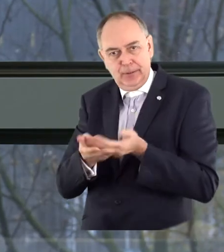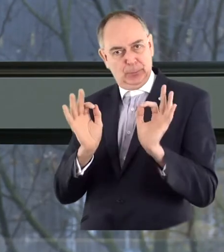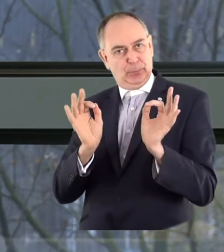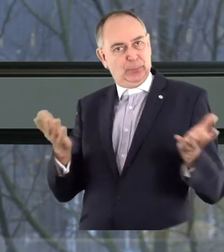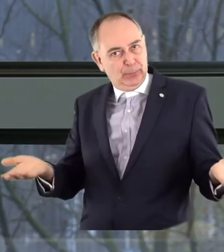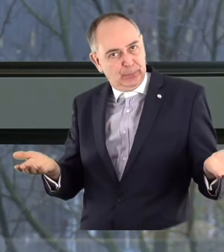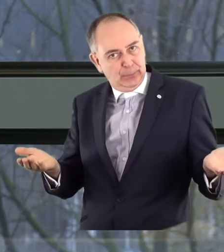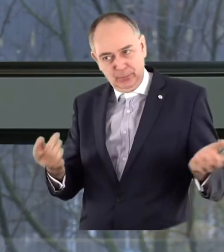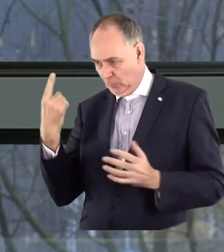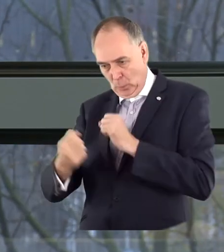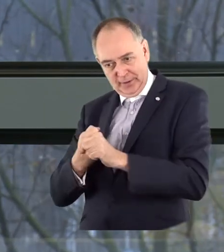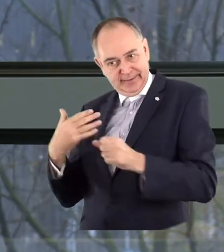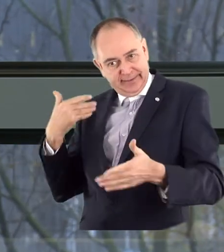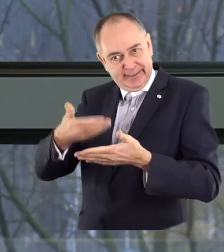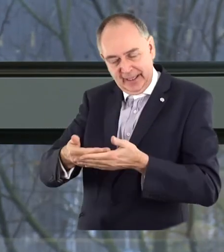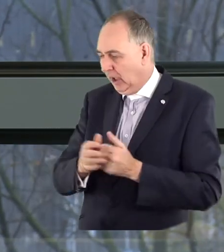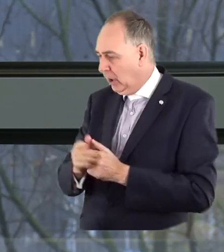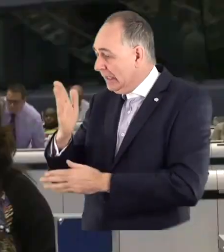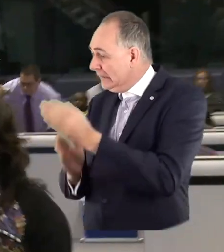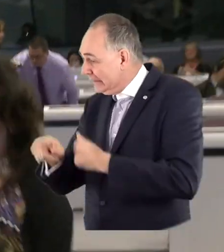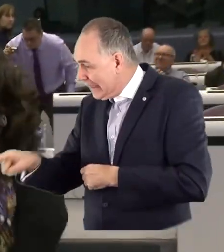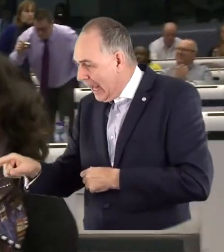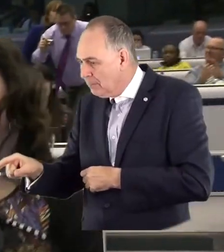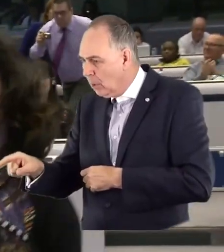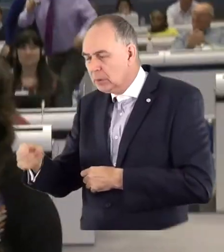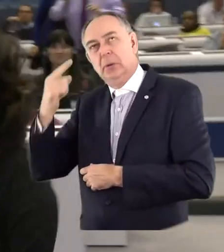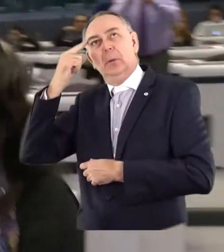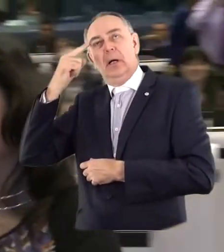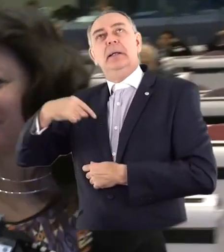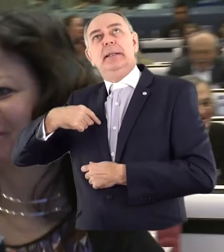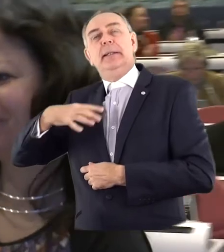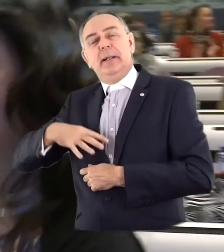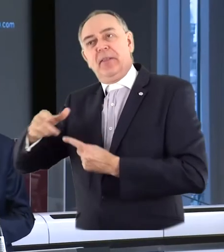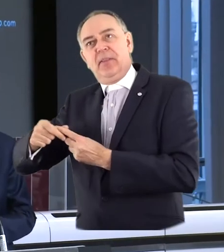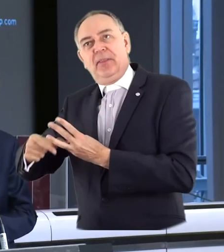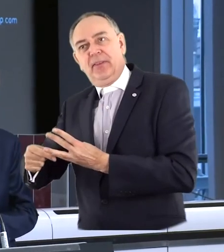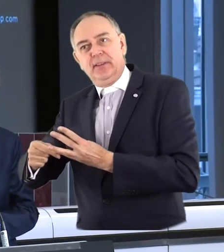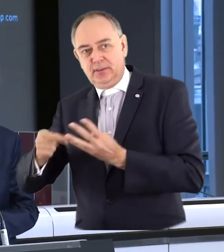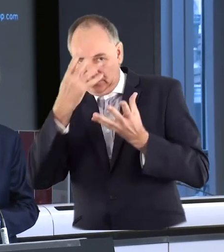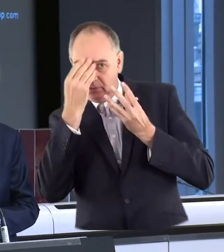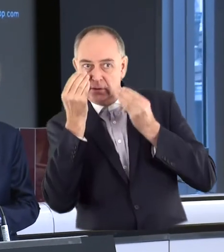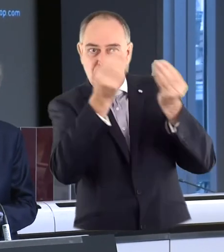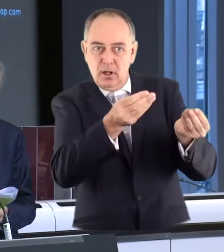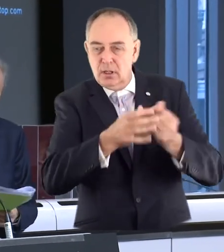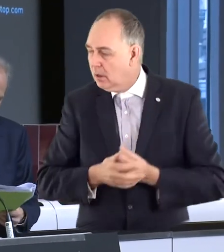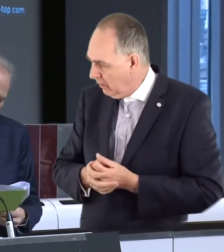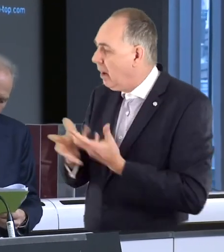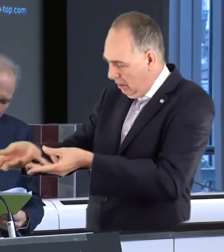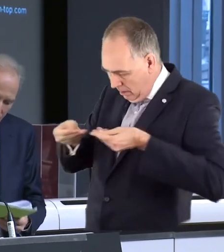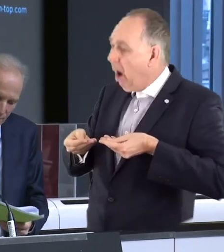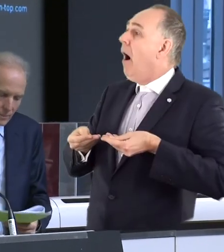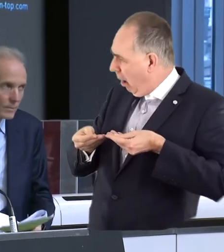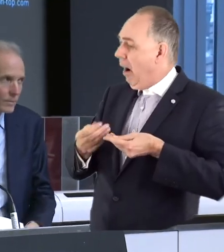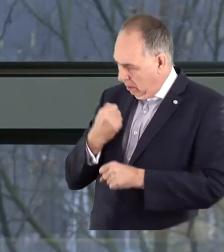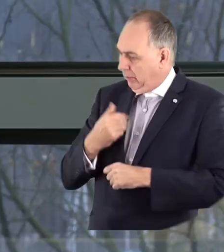during the last years. Now persons who know what they need have the possibility to tell the